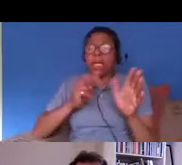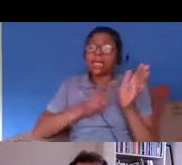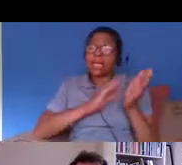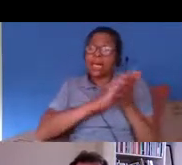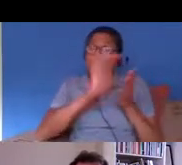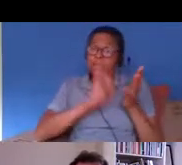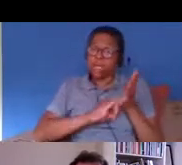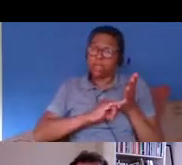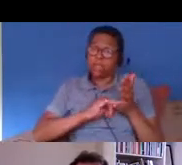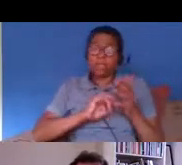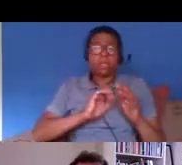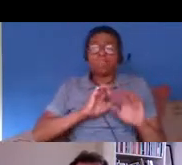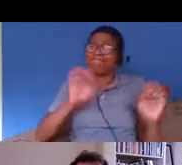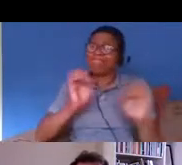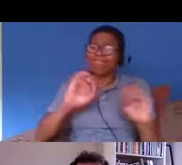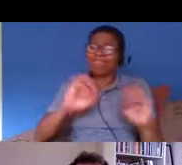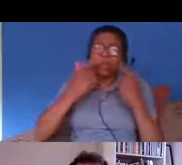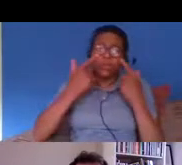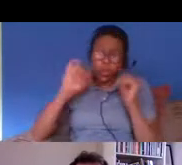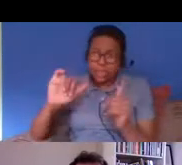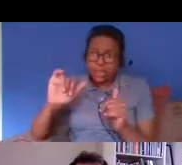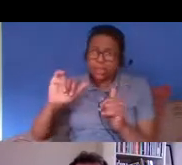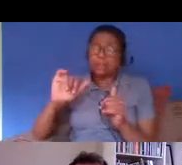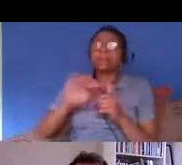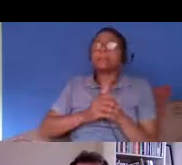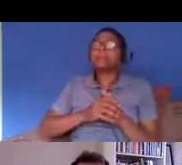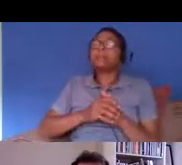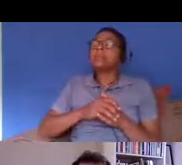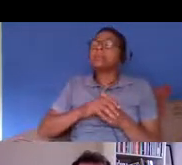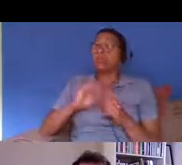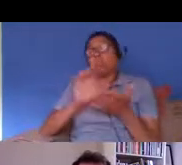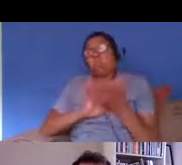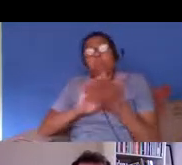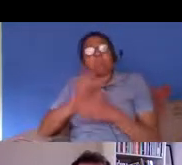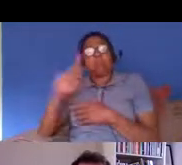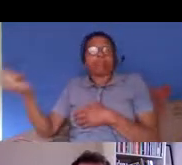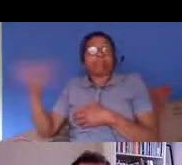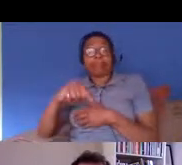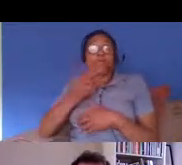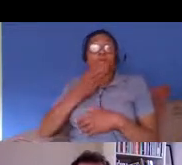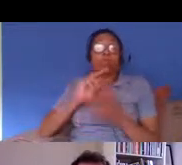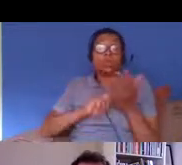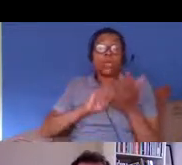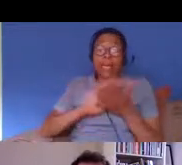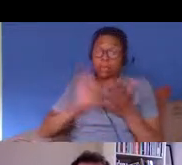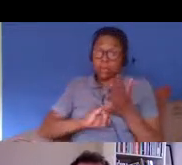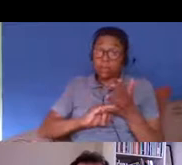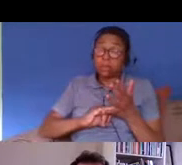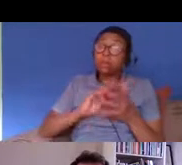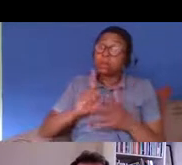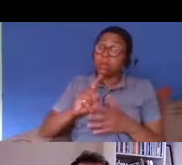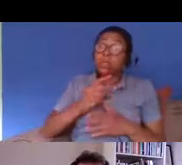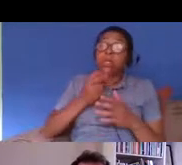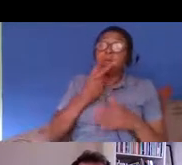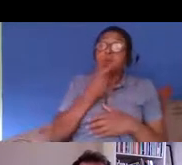mechanisms that would cause migrants not to have access to the nhs and it's really from 2015 onwards that that becomes